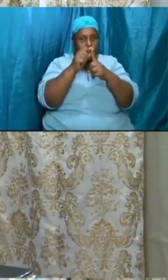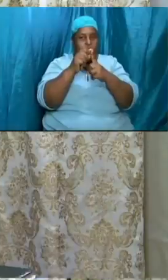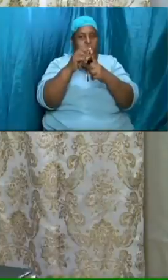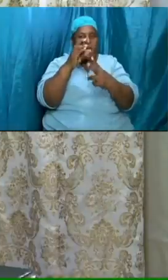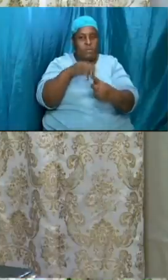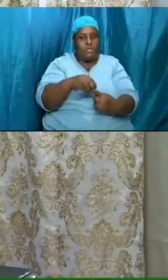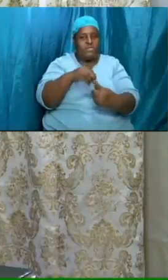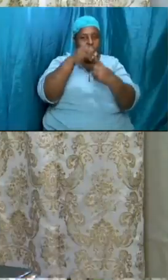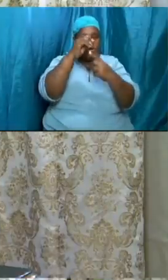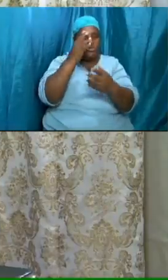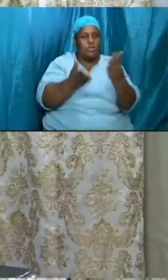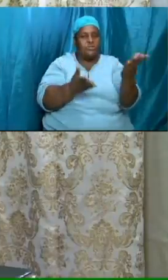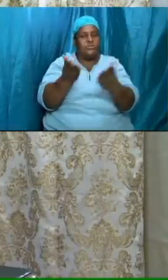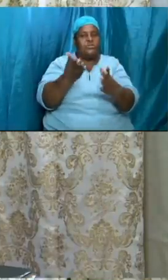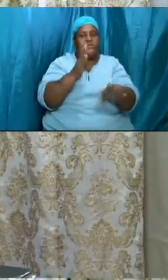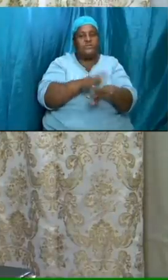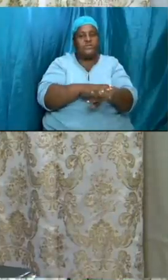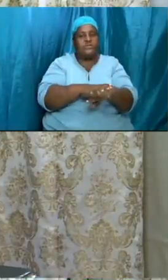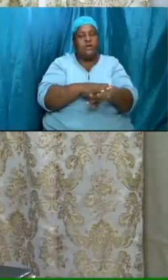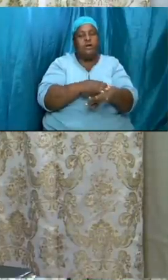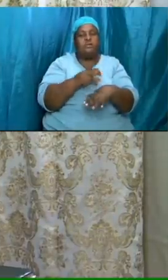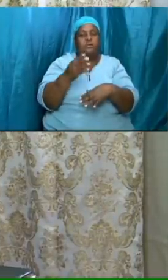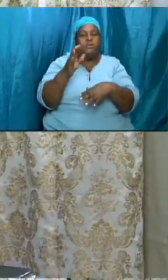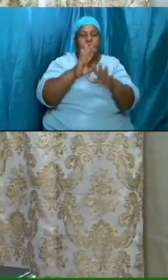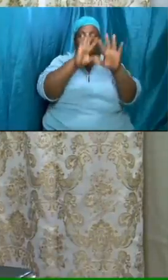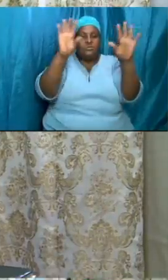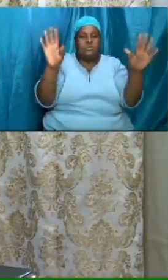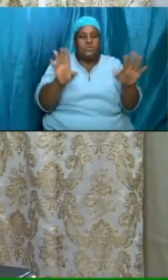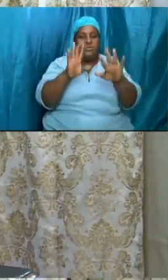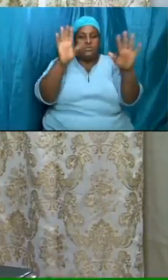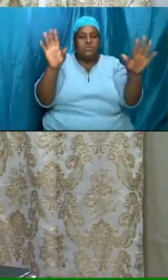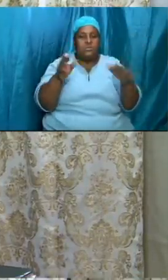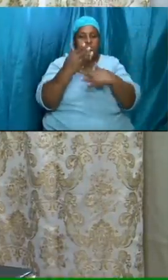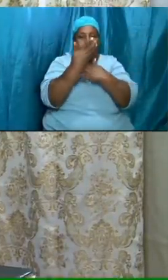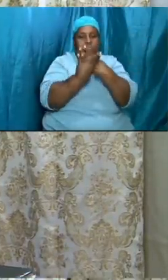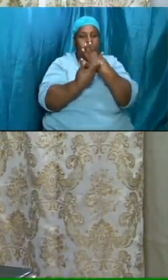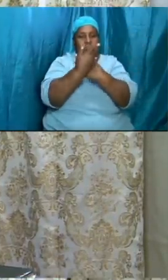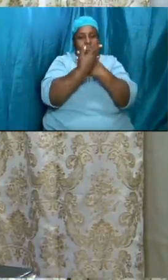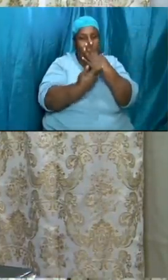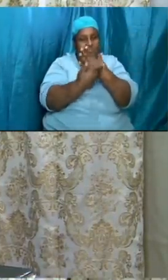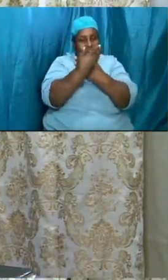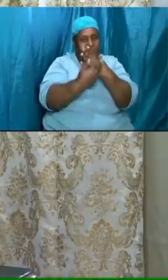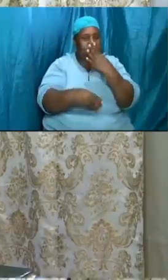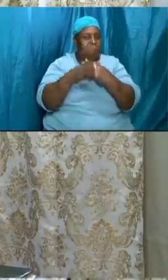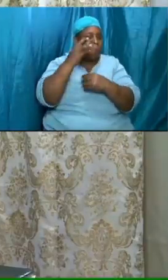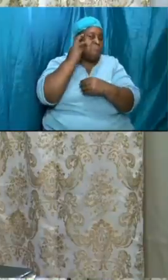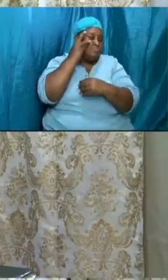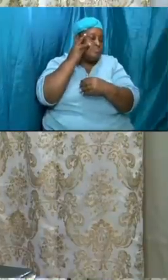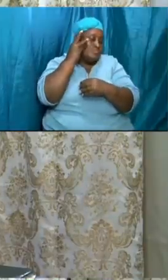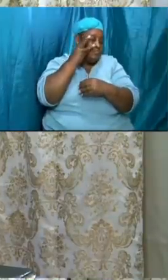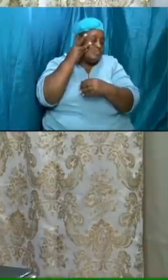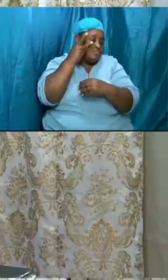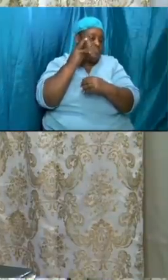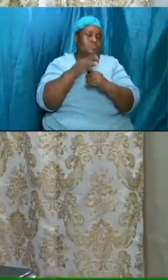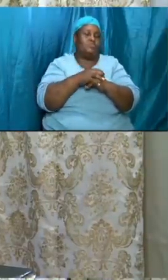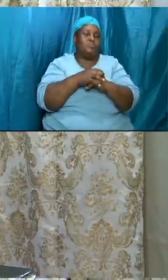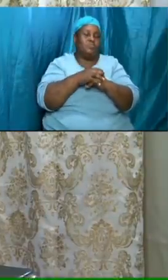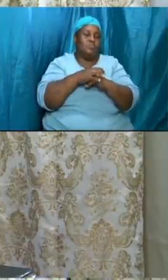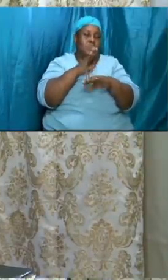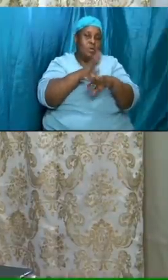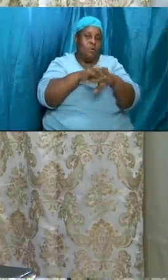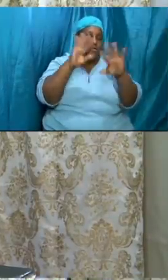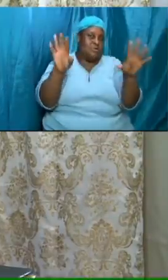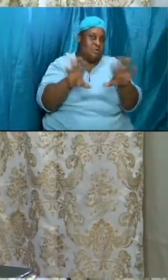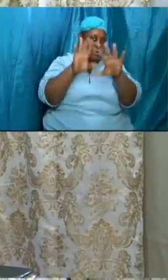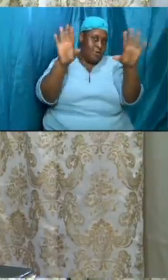service on sunday and it is going to be communion and it is going to be a great time of fellowship